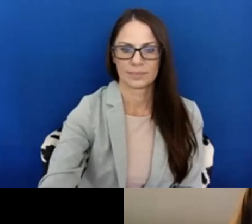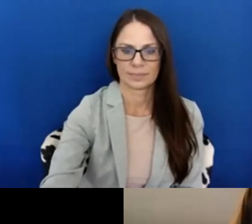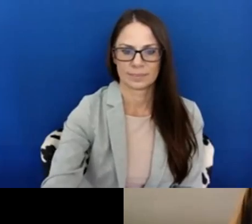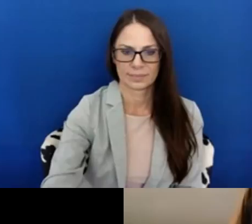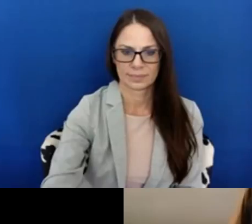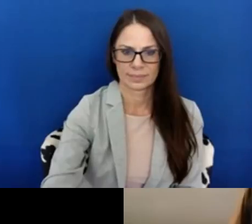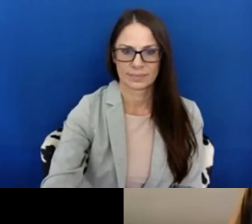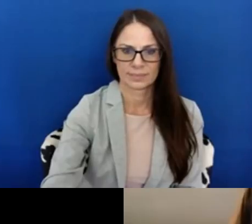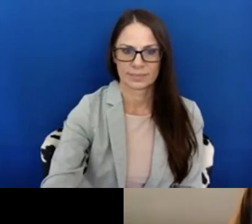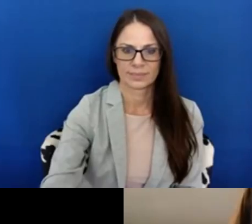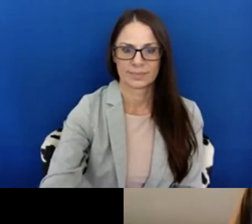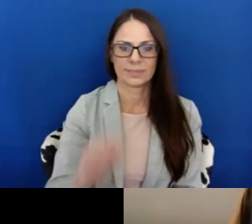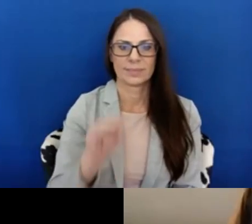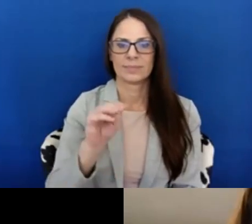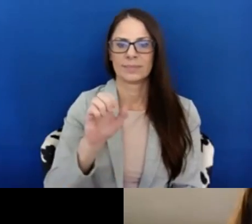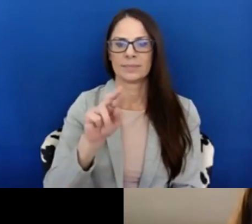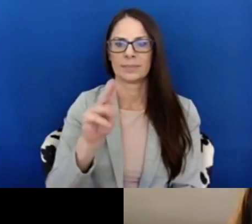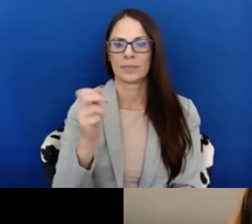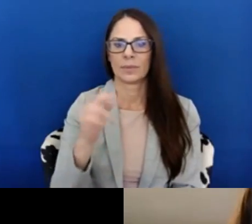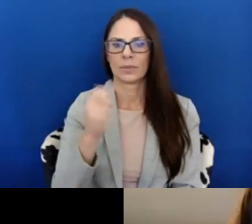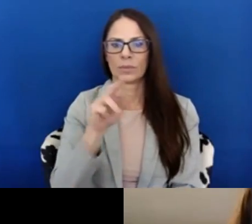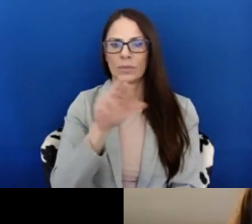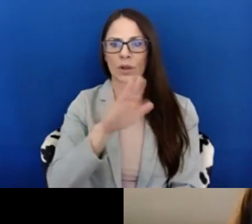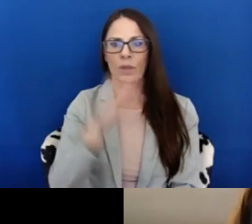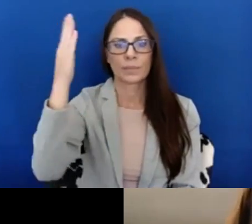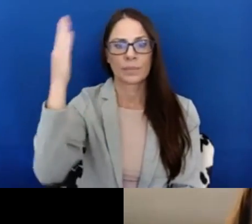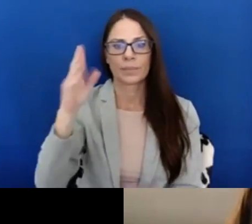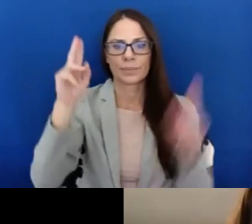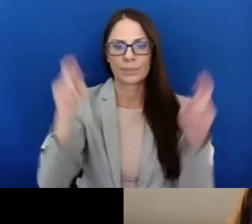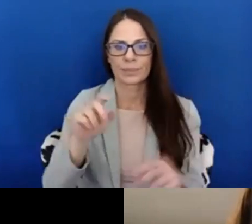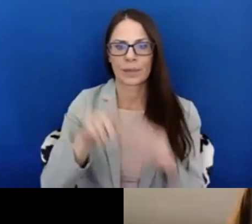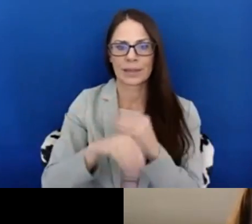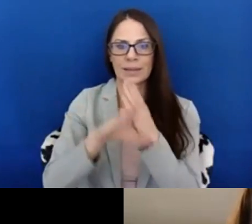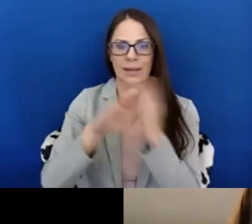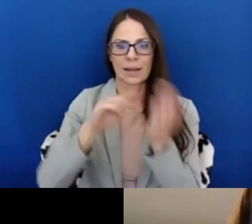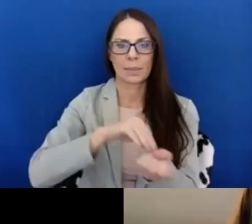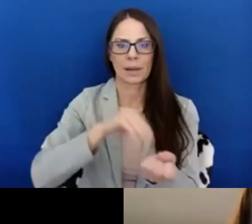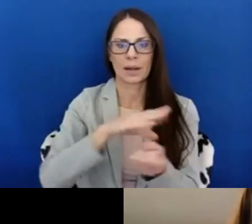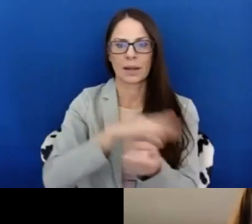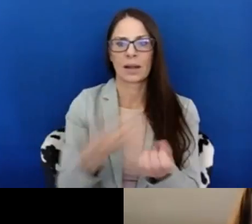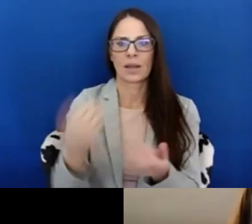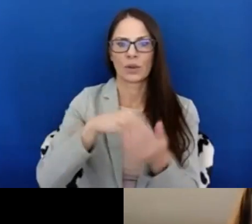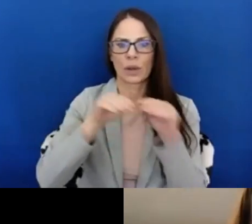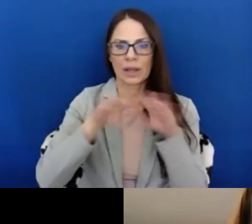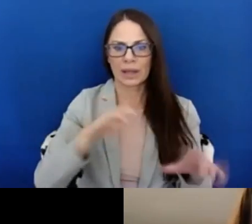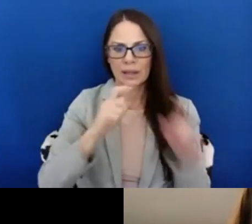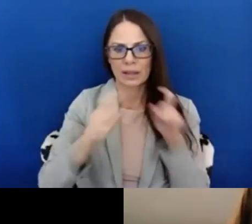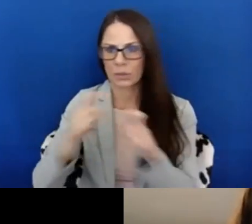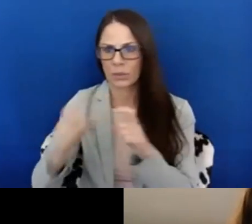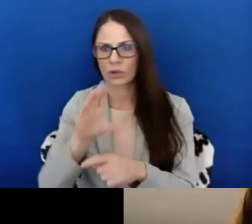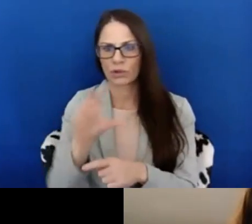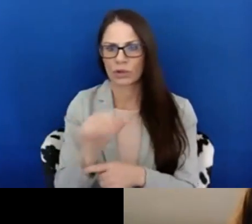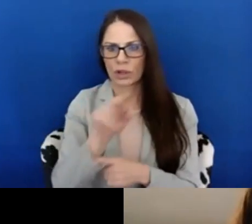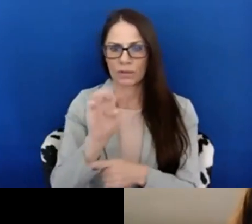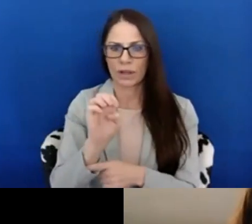Uh, Mercer Gary's talk is entitled telemedicine and the redistribution of care lessons in